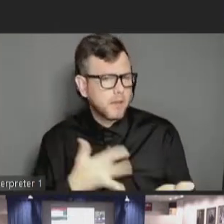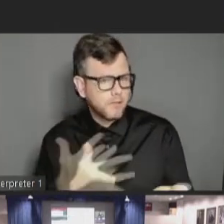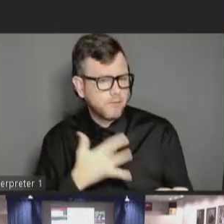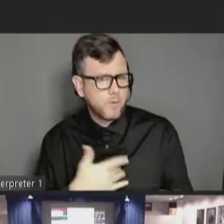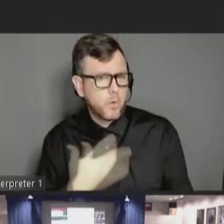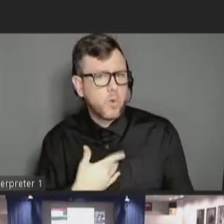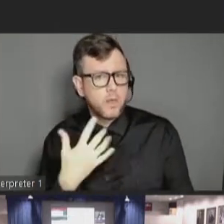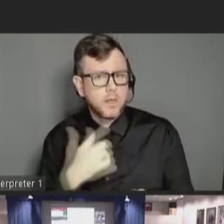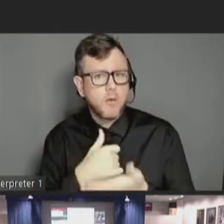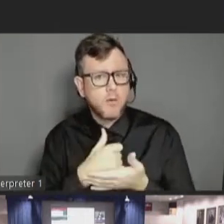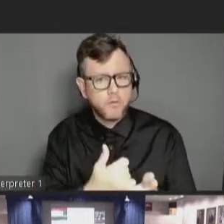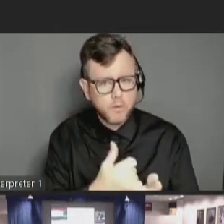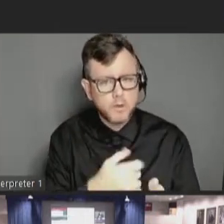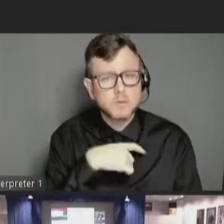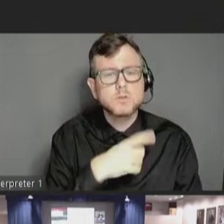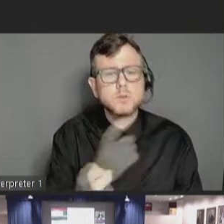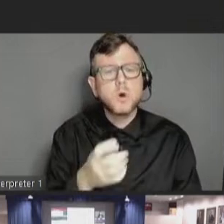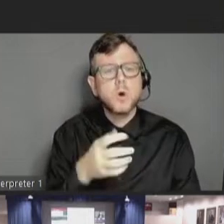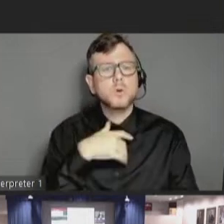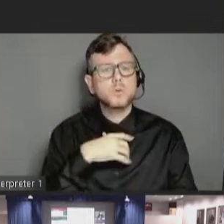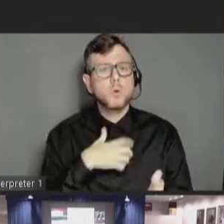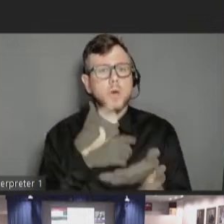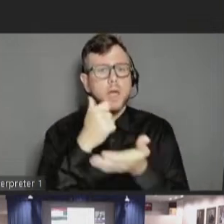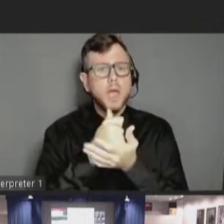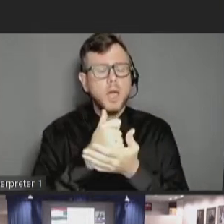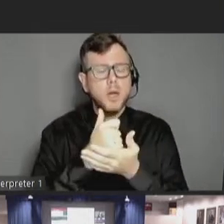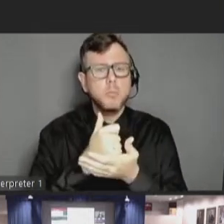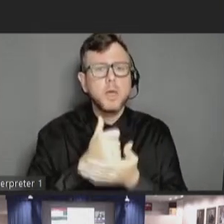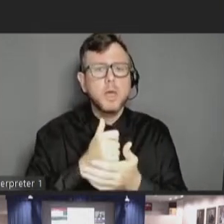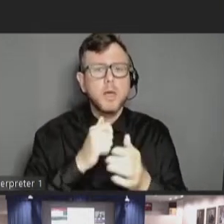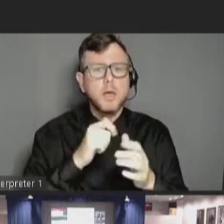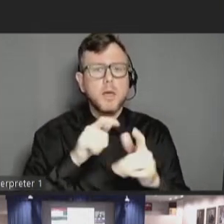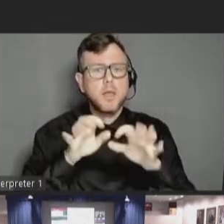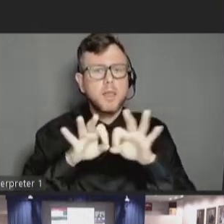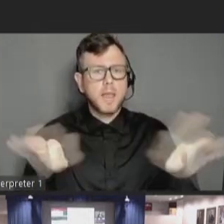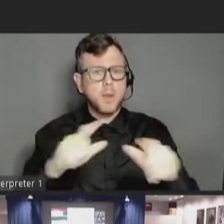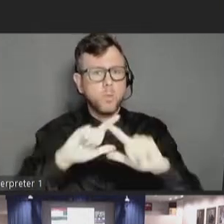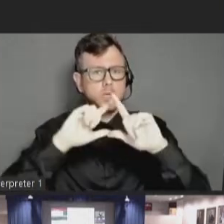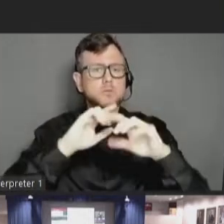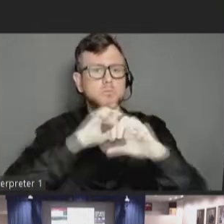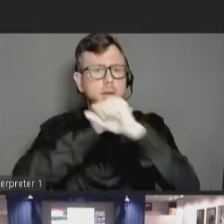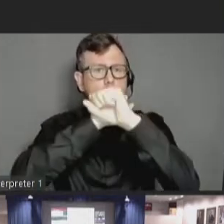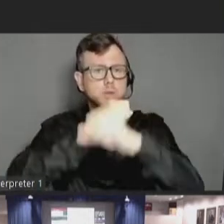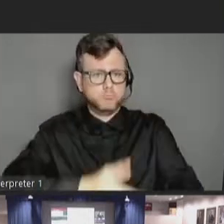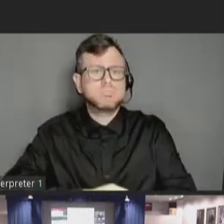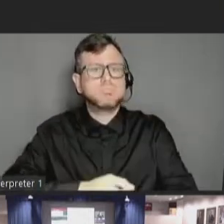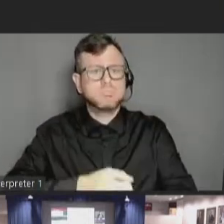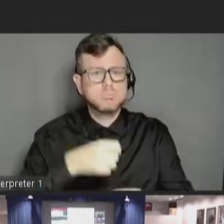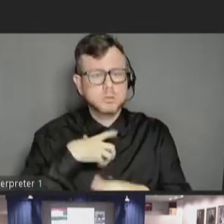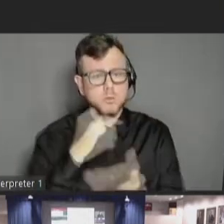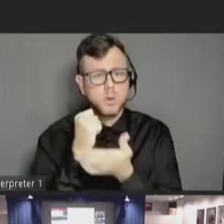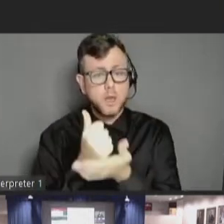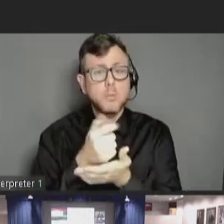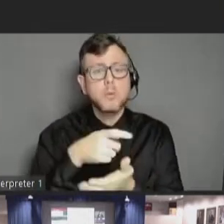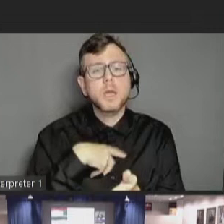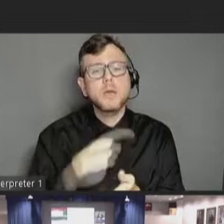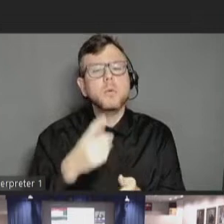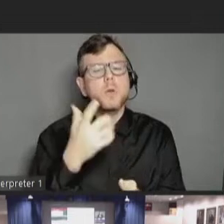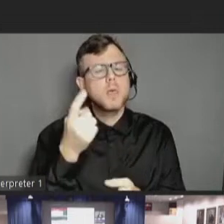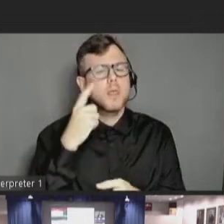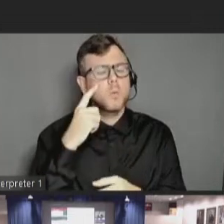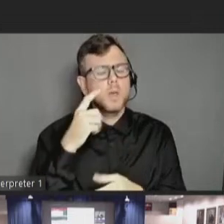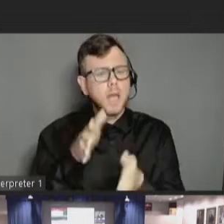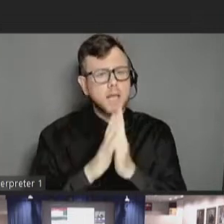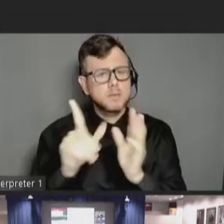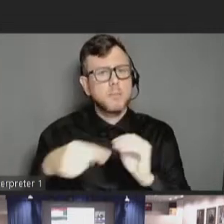and literacy barriers, we offer visual samples of strategies. We ask about social communication preferences,